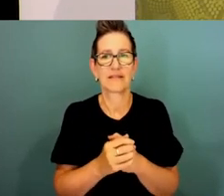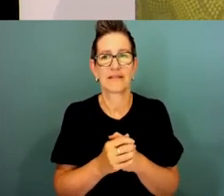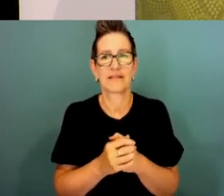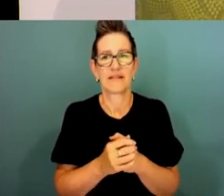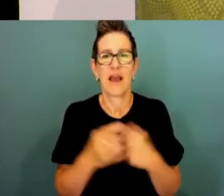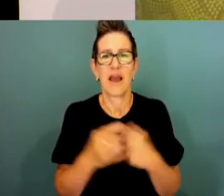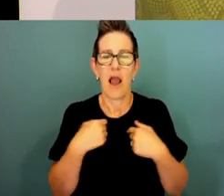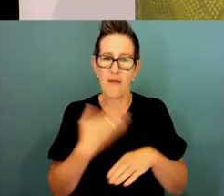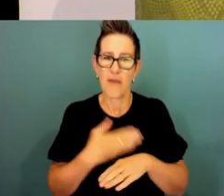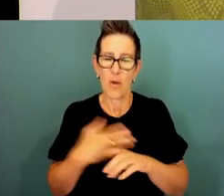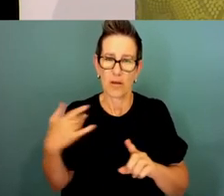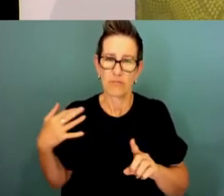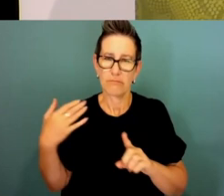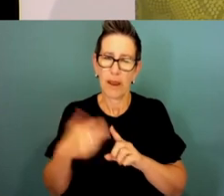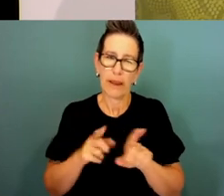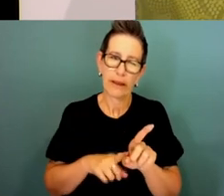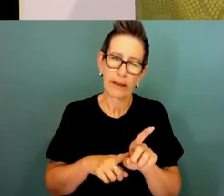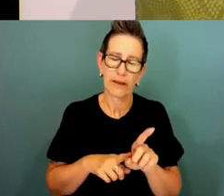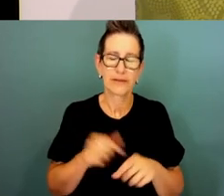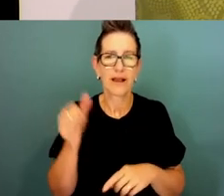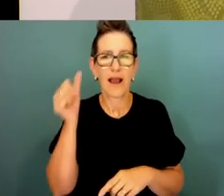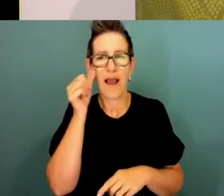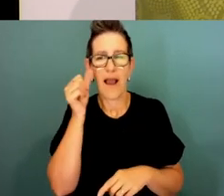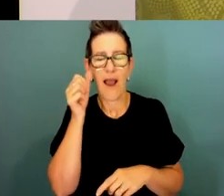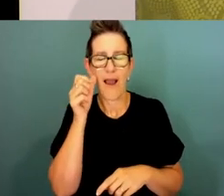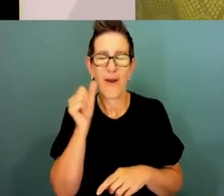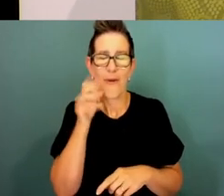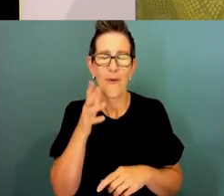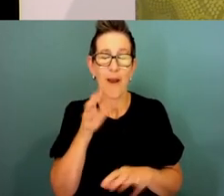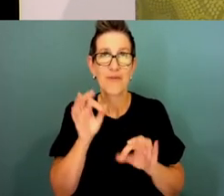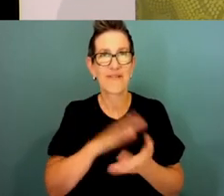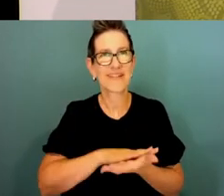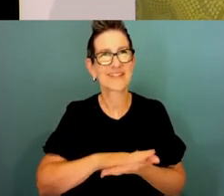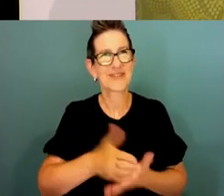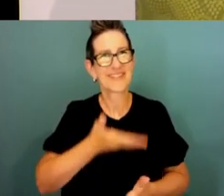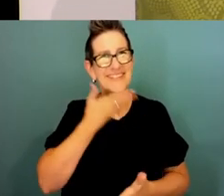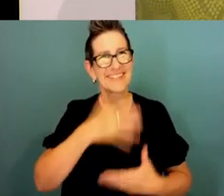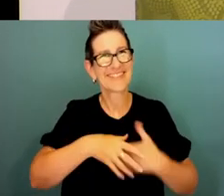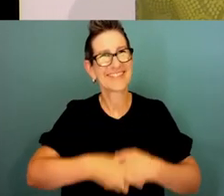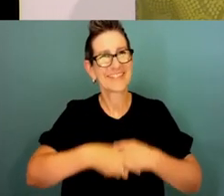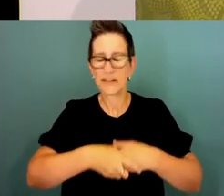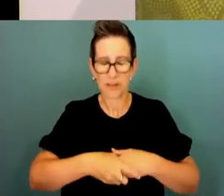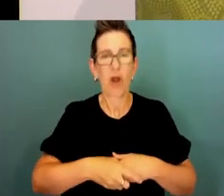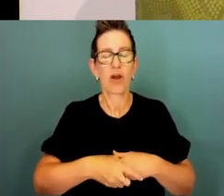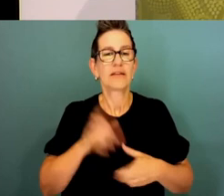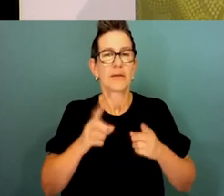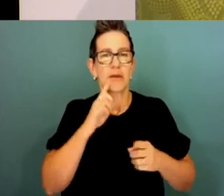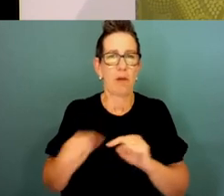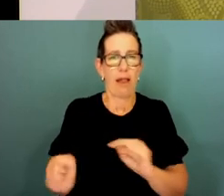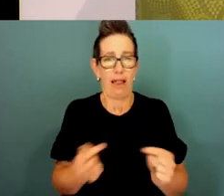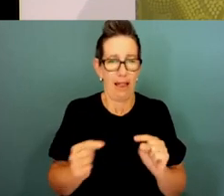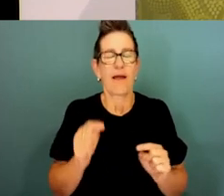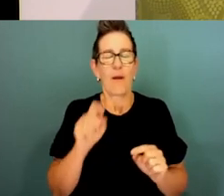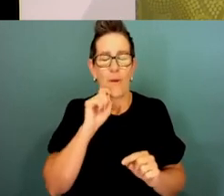few times, so I do know that it's not all going to be smooth sailing and there will be times that we disagree, but I can